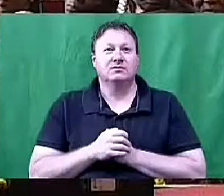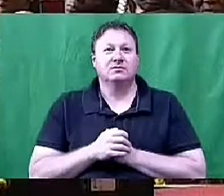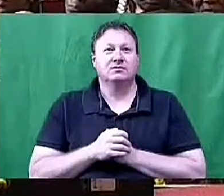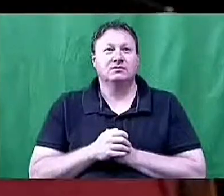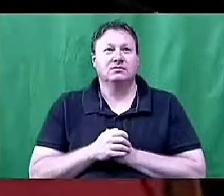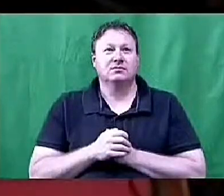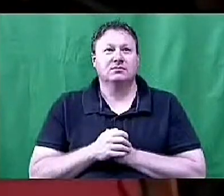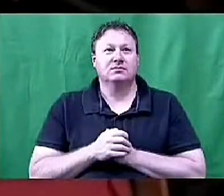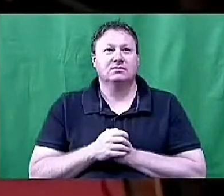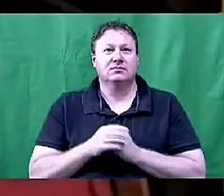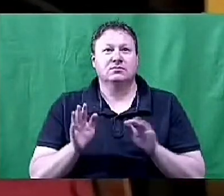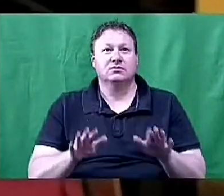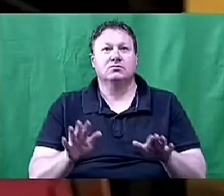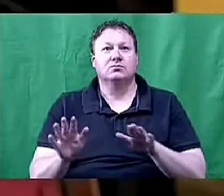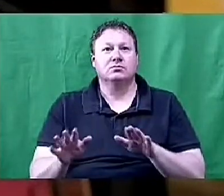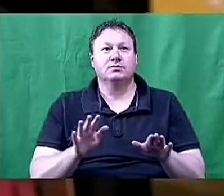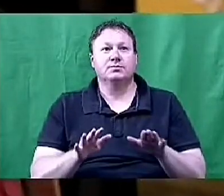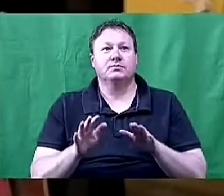I will